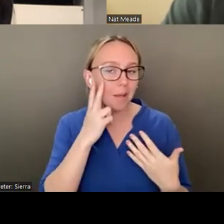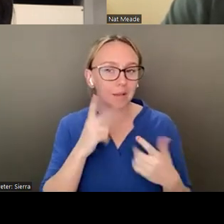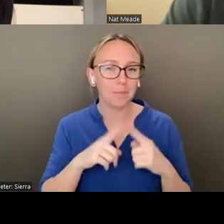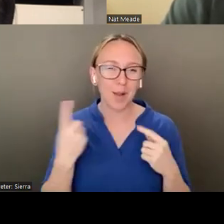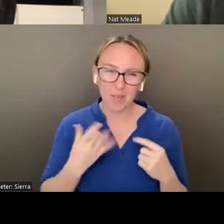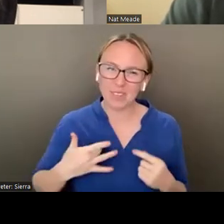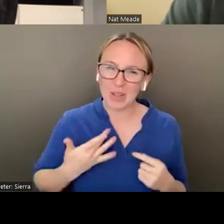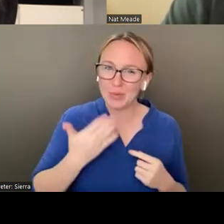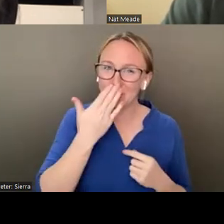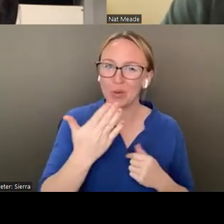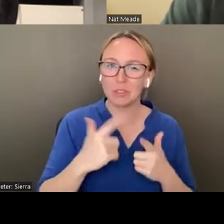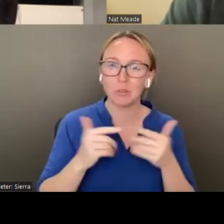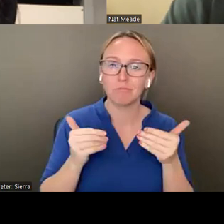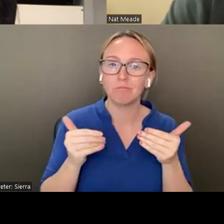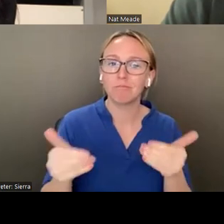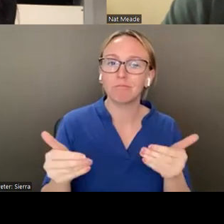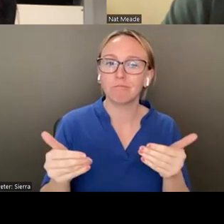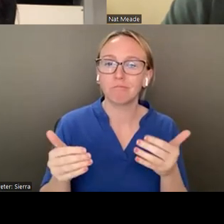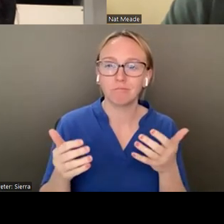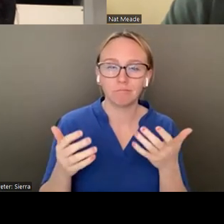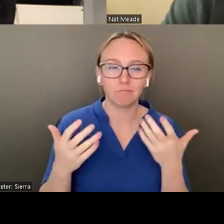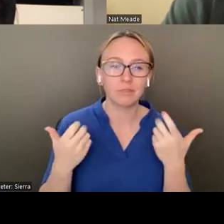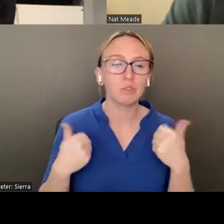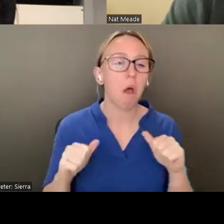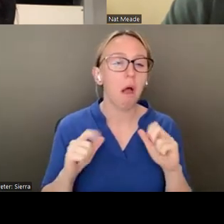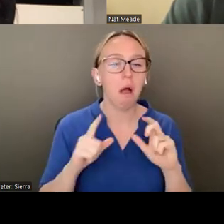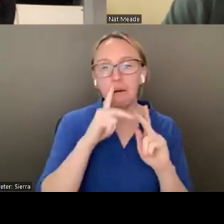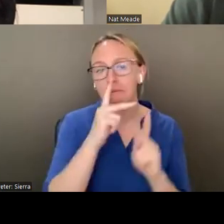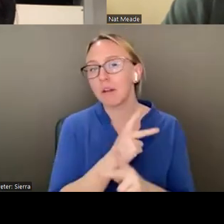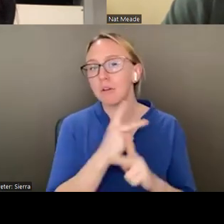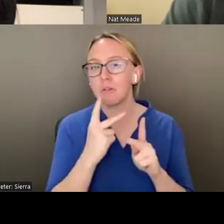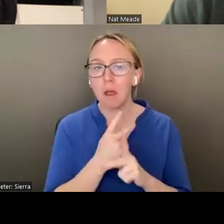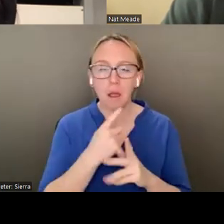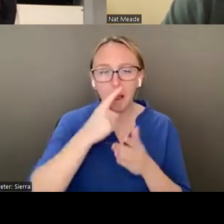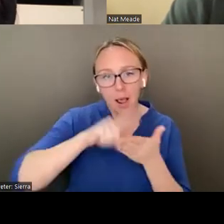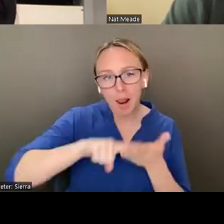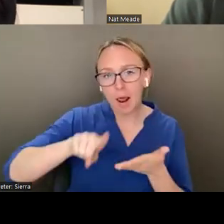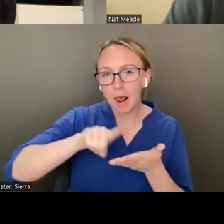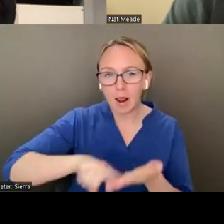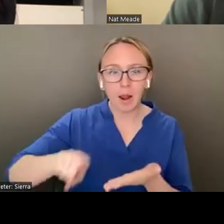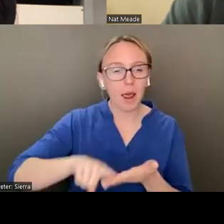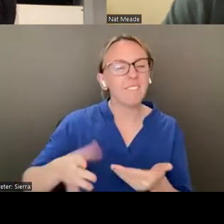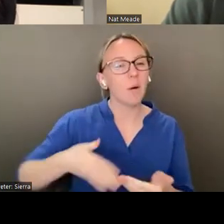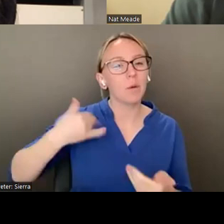to give it a, a good massaging, a good interrog, deep interrogation.